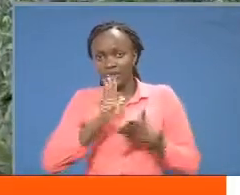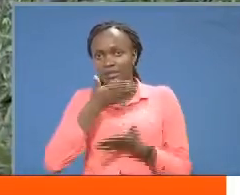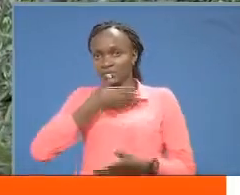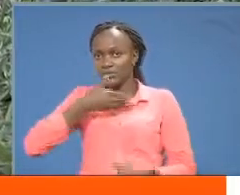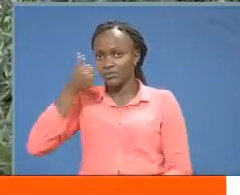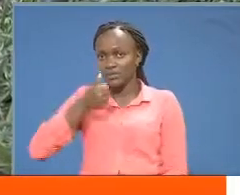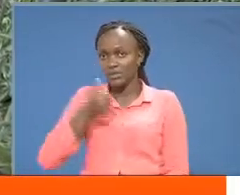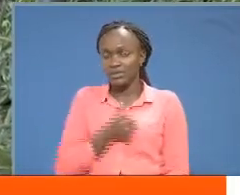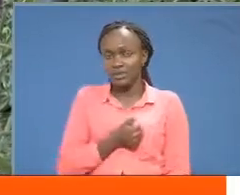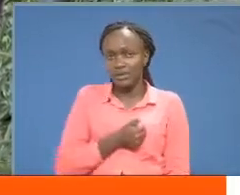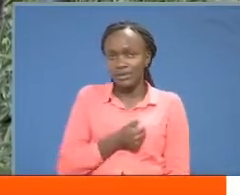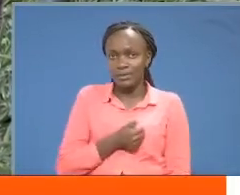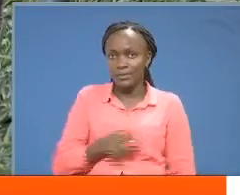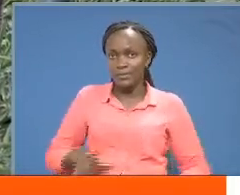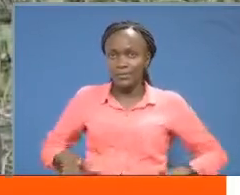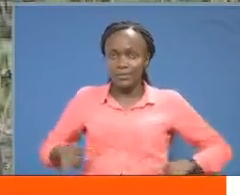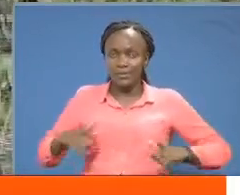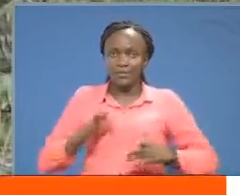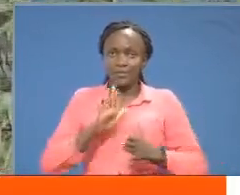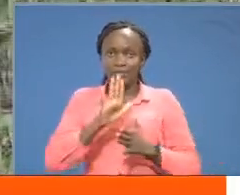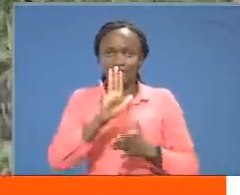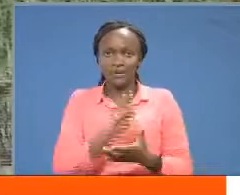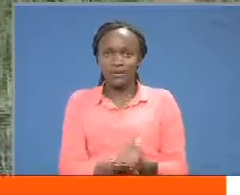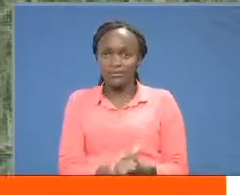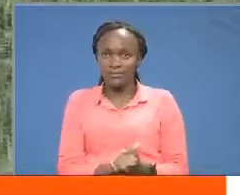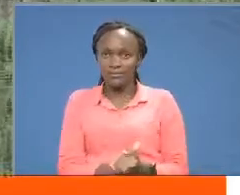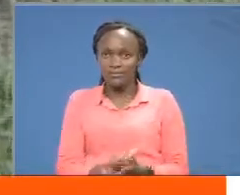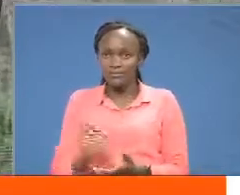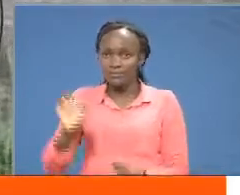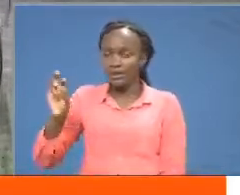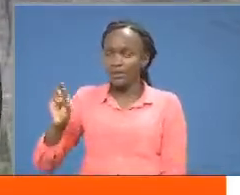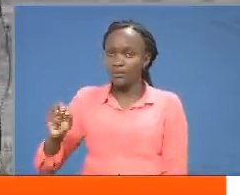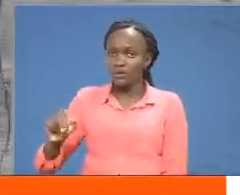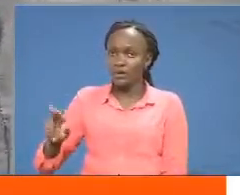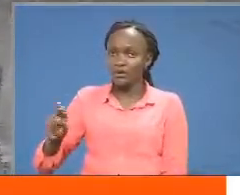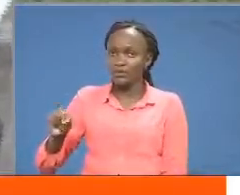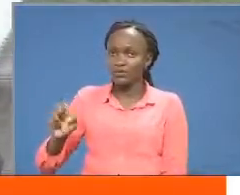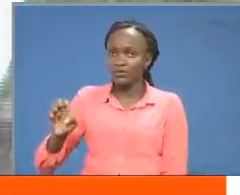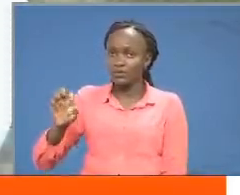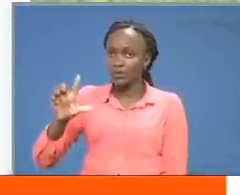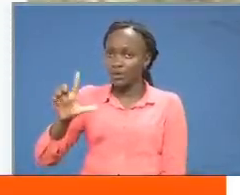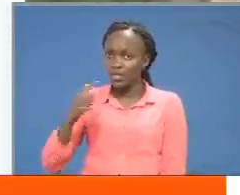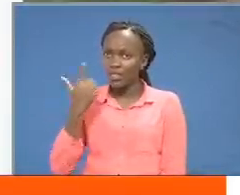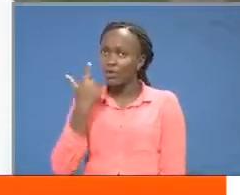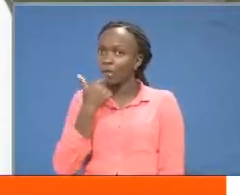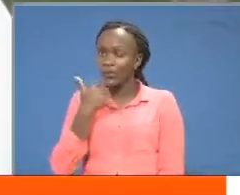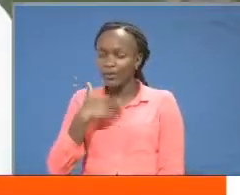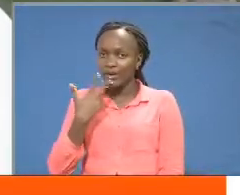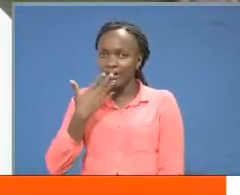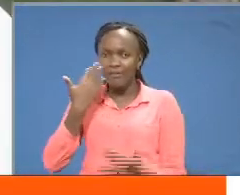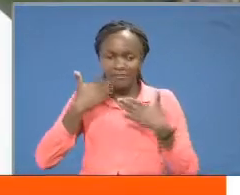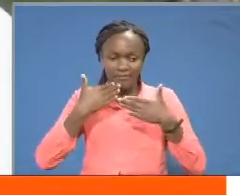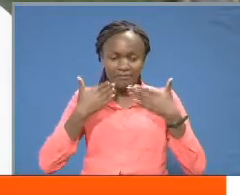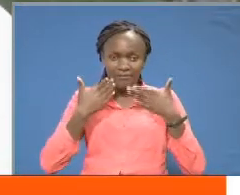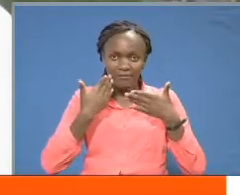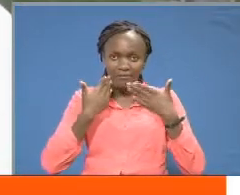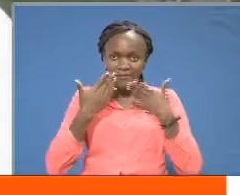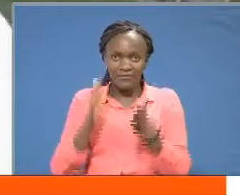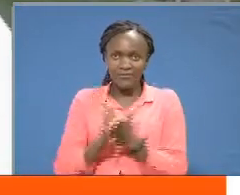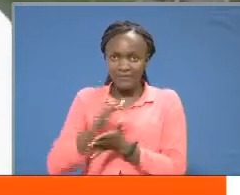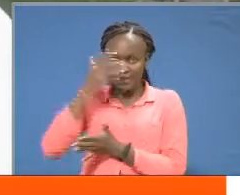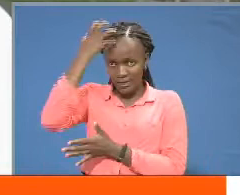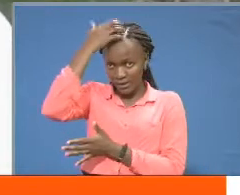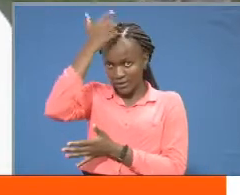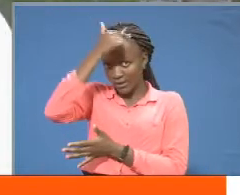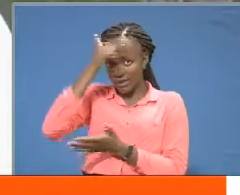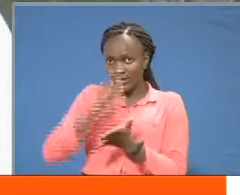out of the campus emmanuel who is finalizing his masters hoping to carry some of the achievement secrets to his home